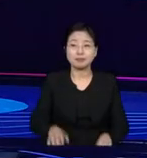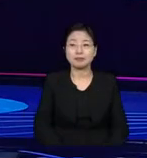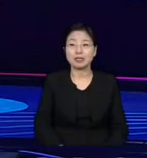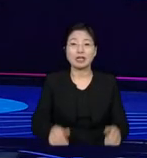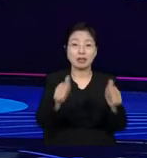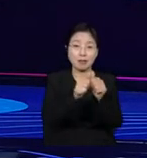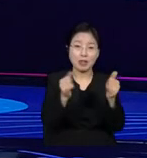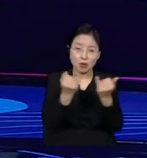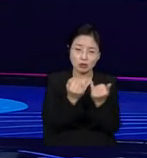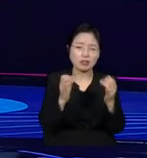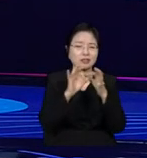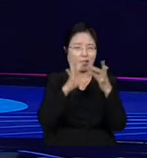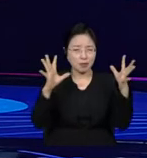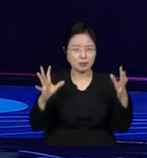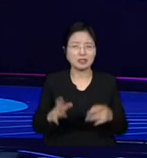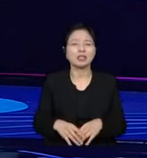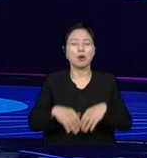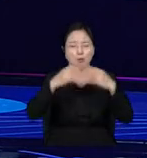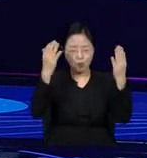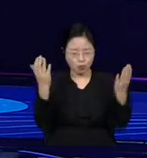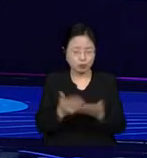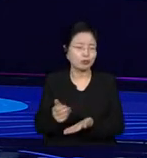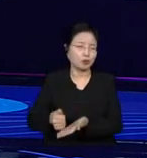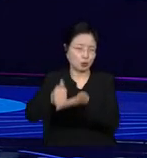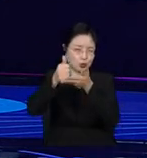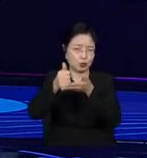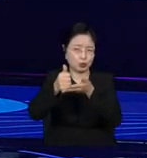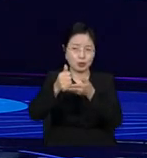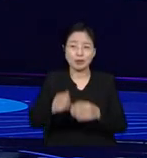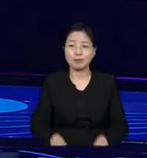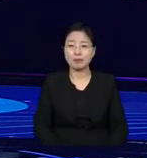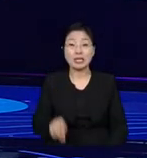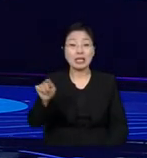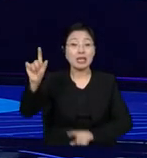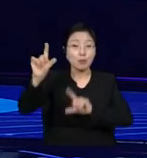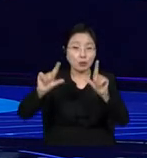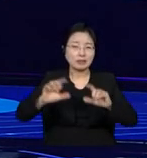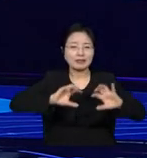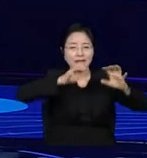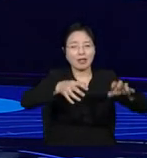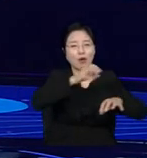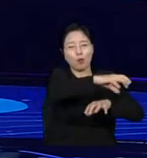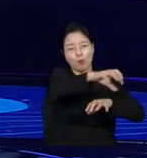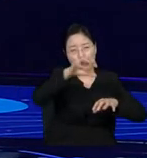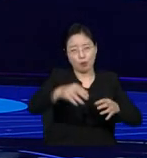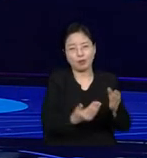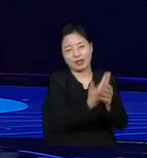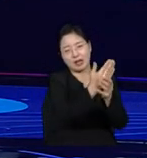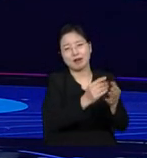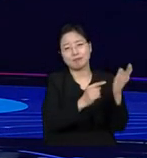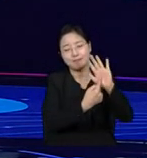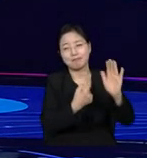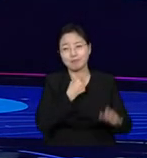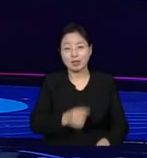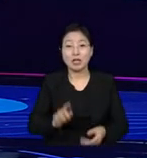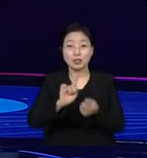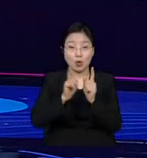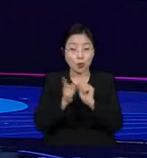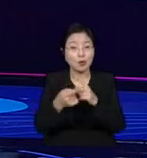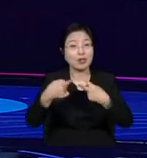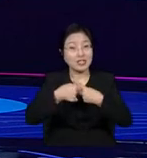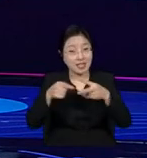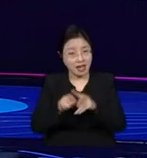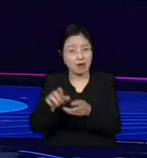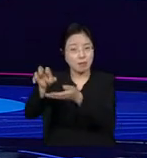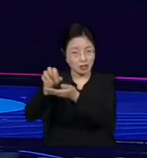as part of the Human Library. We would love to see more communities do the same because acceptance through understanding leading us to a lasting